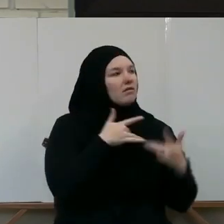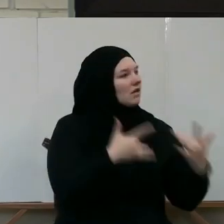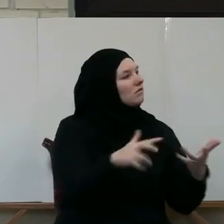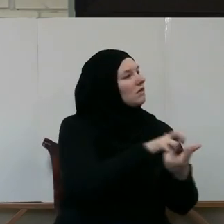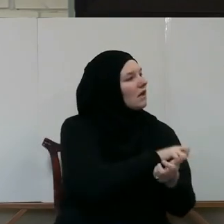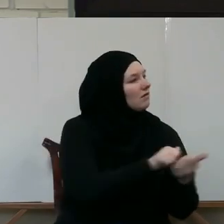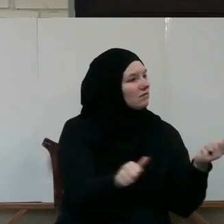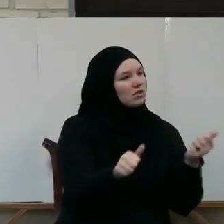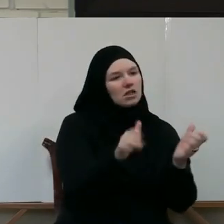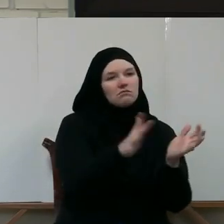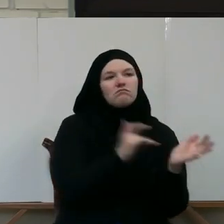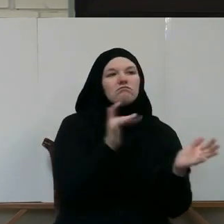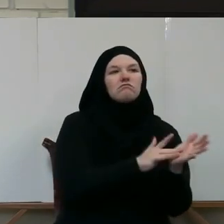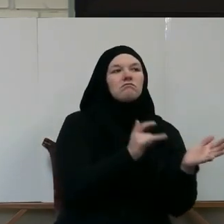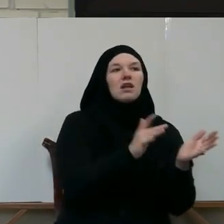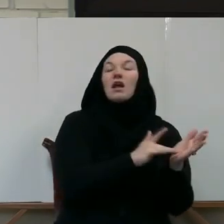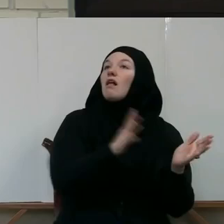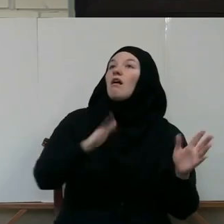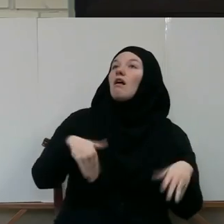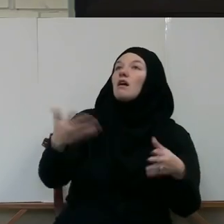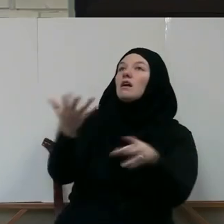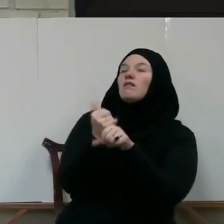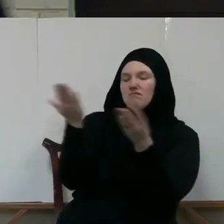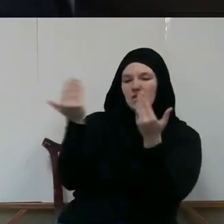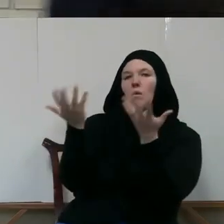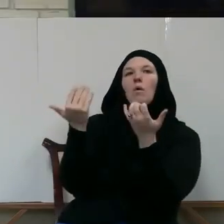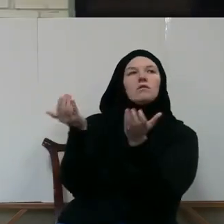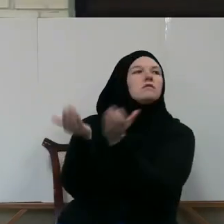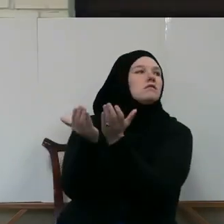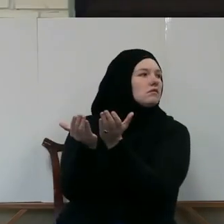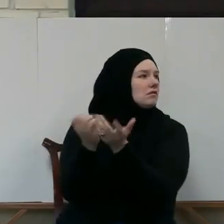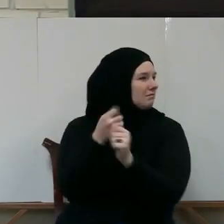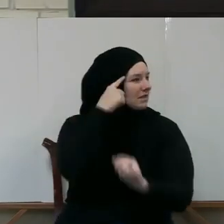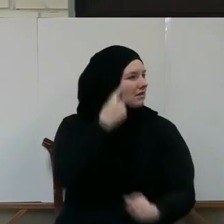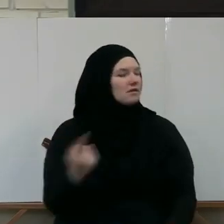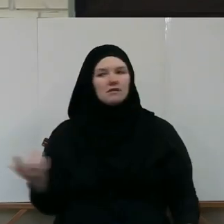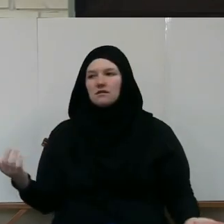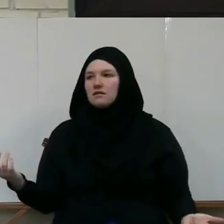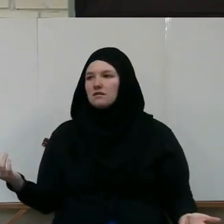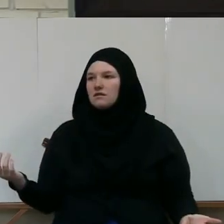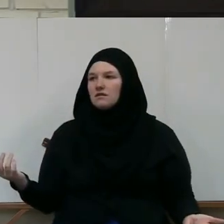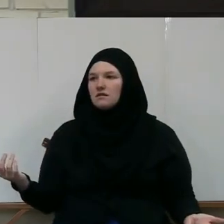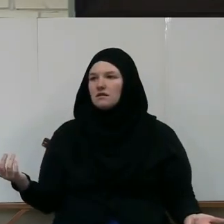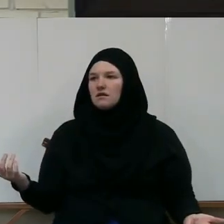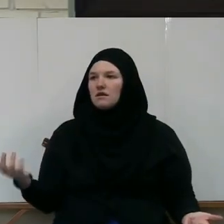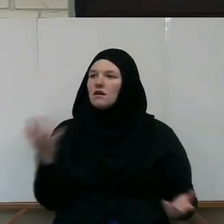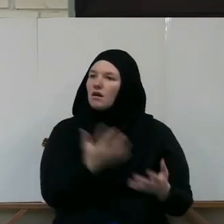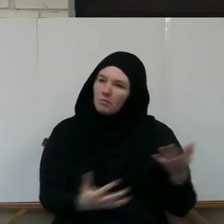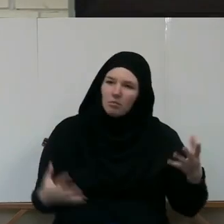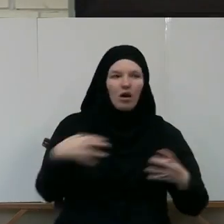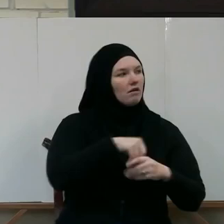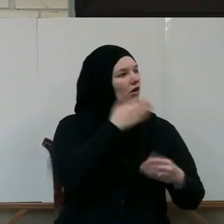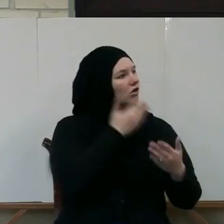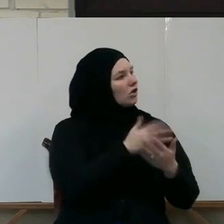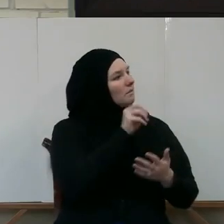he gave and ask for what he didn't yet. It doesn't make sense. So part of our good manners with